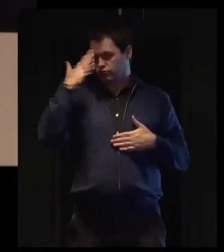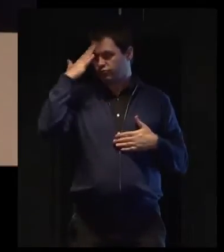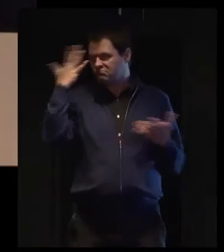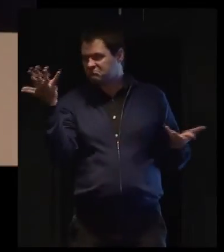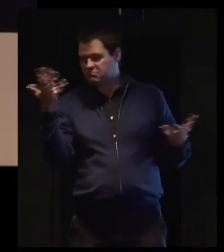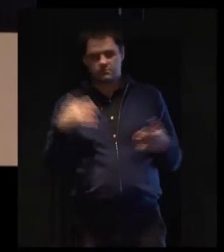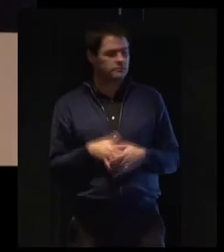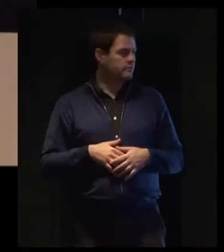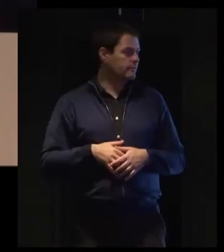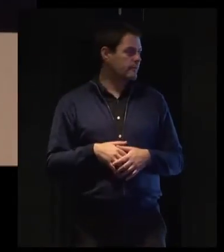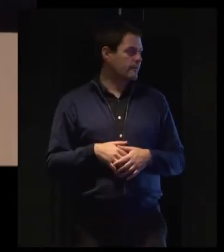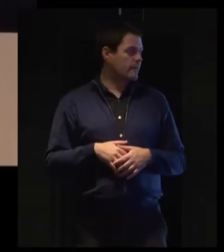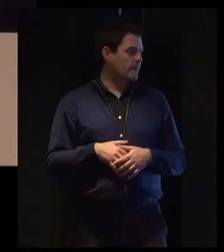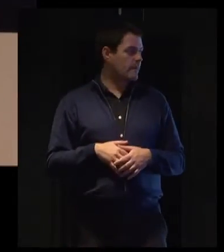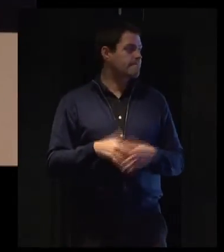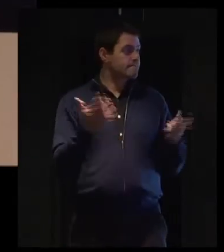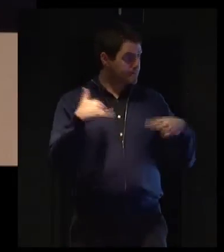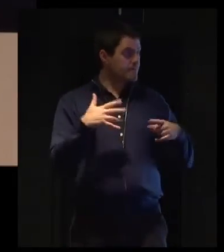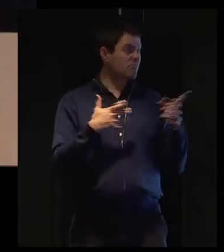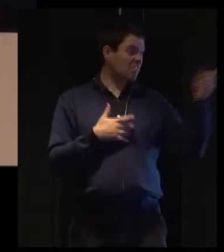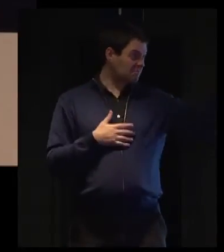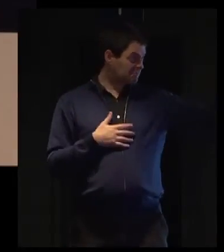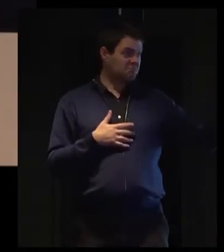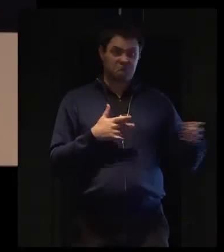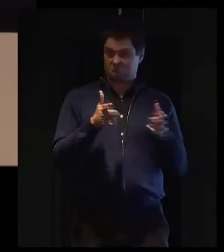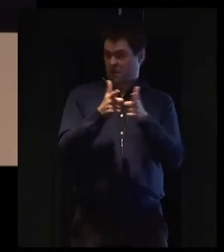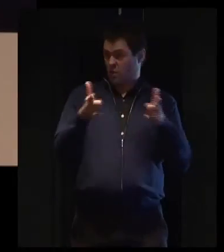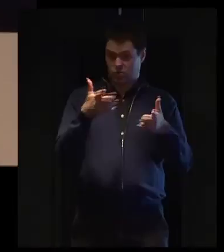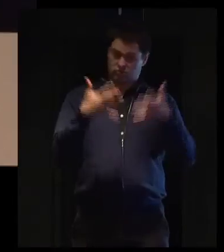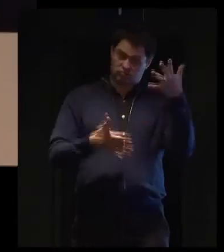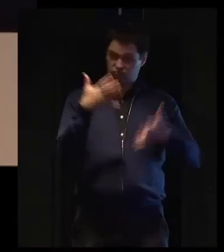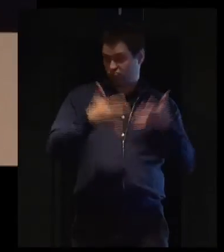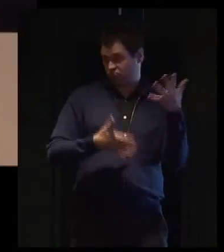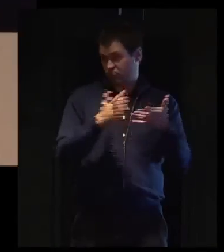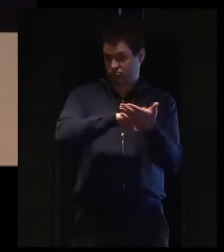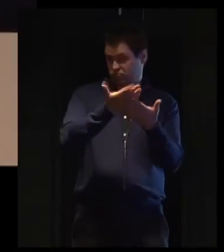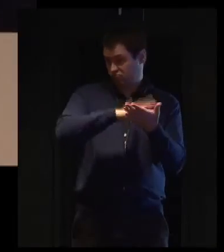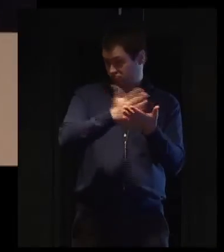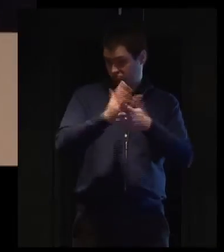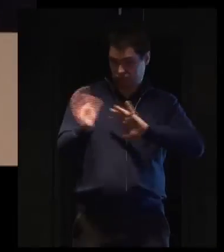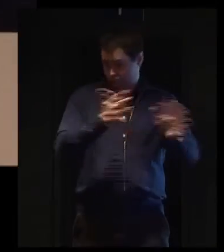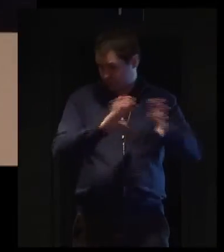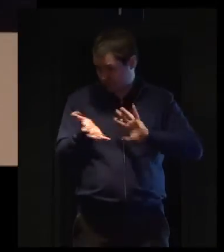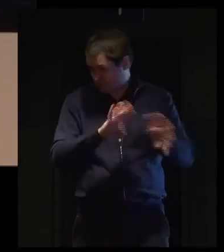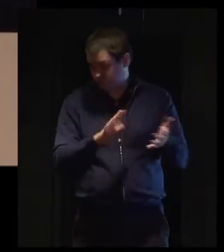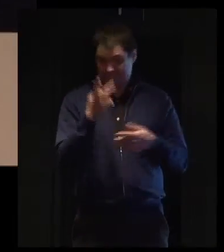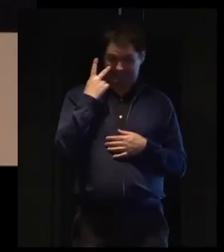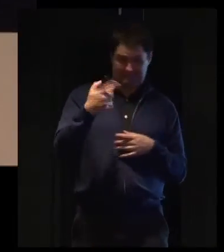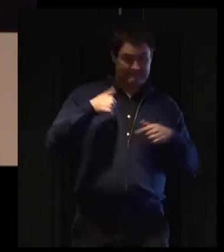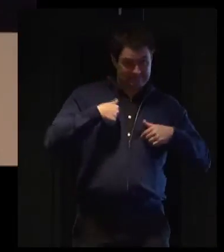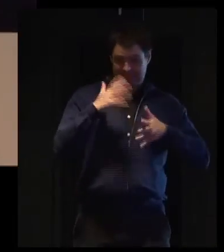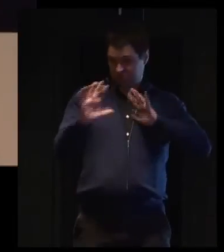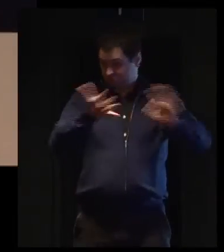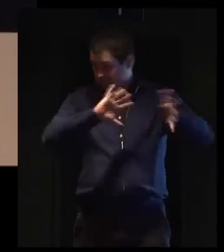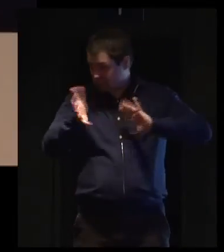Again, we have accessible formats. We have language support professionals, sign language interpreters. As you see today, we have people